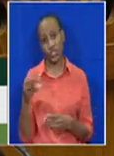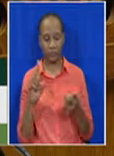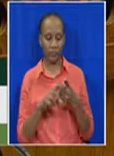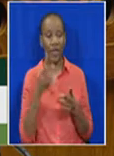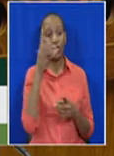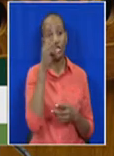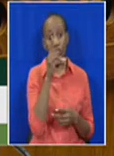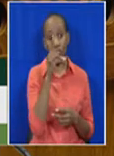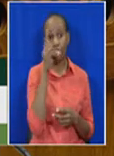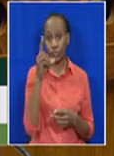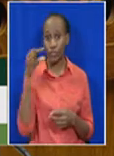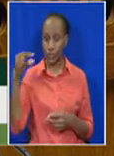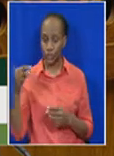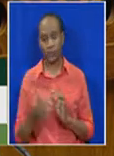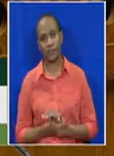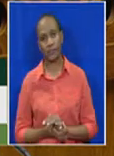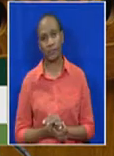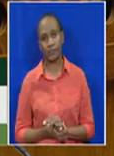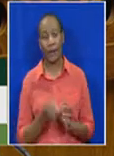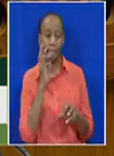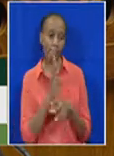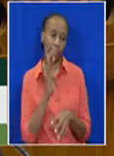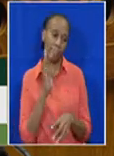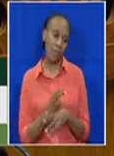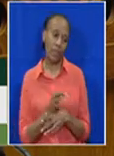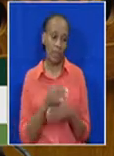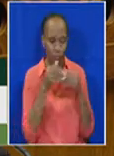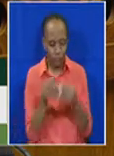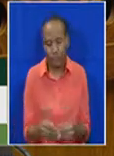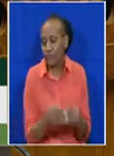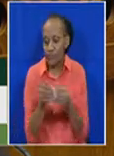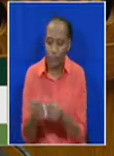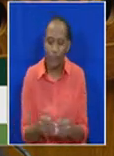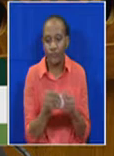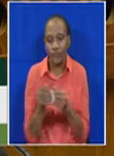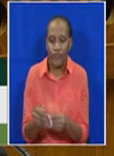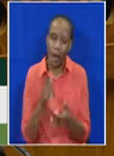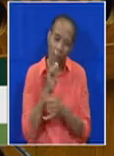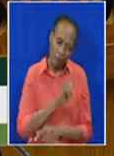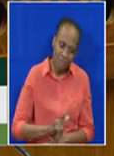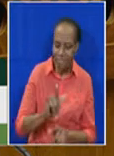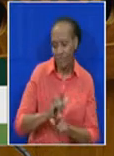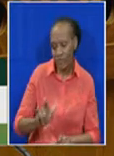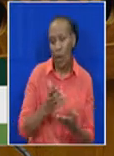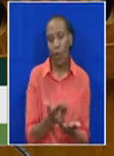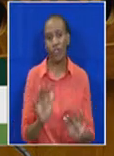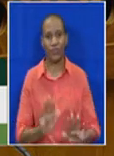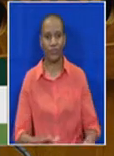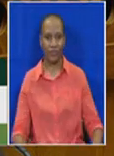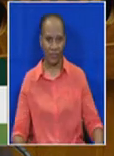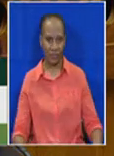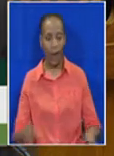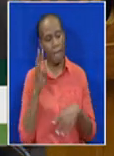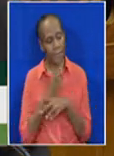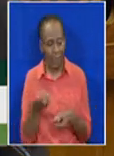deputy director general. The mother is meant to nurture and show equal love and sympathy to all her children. A